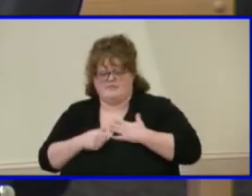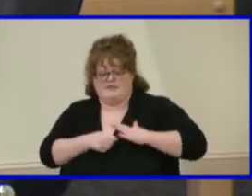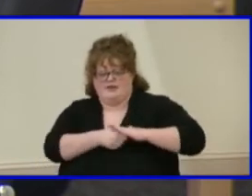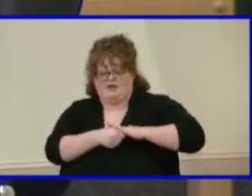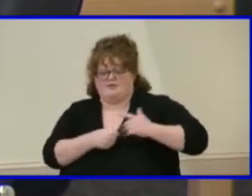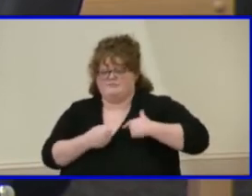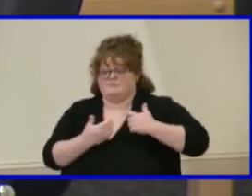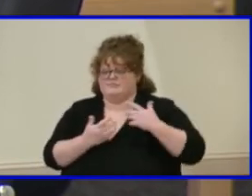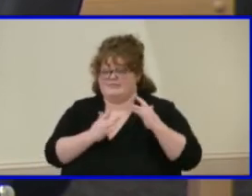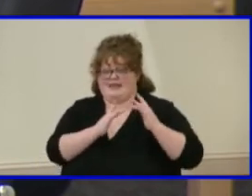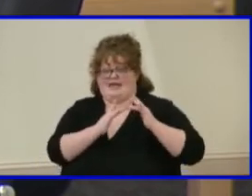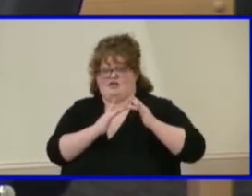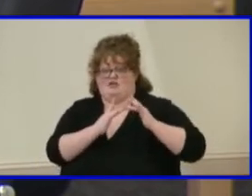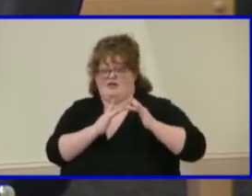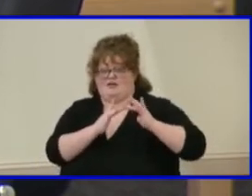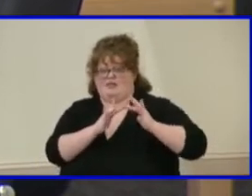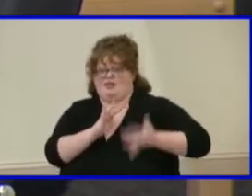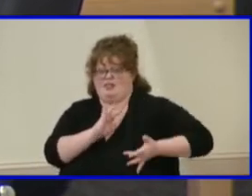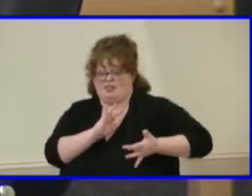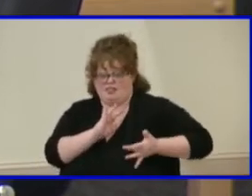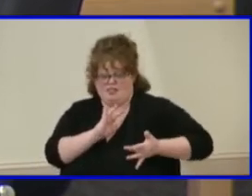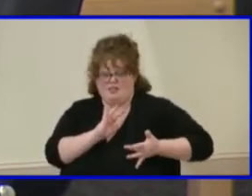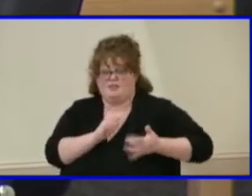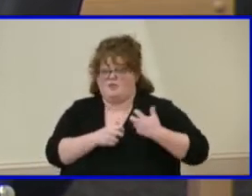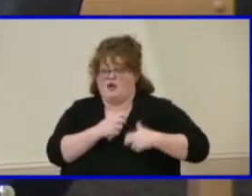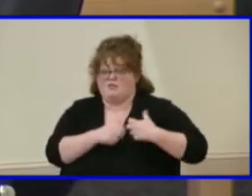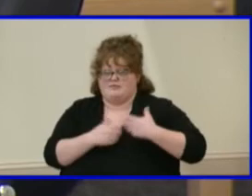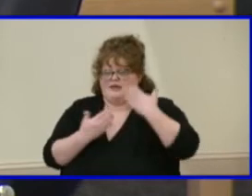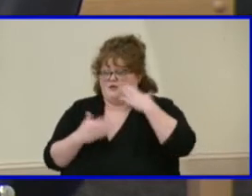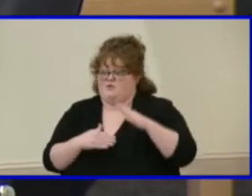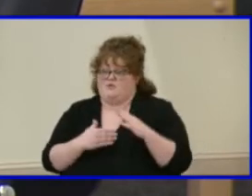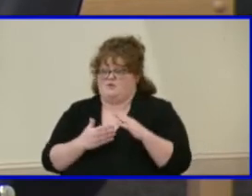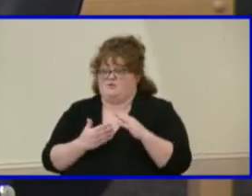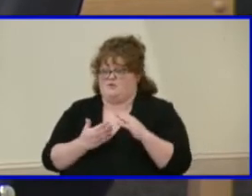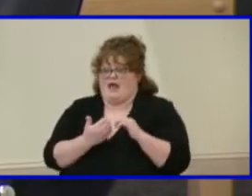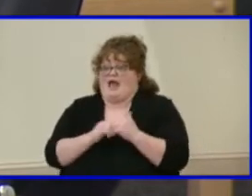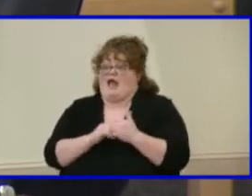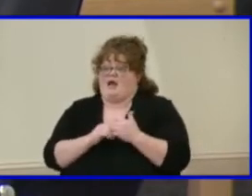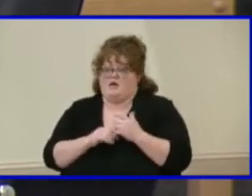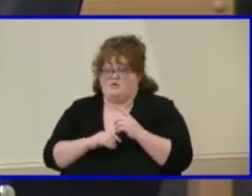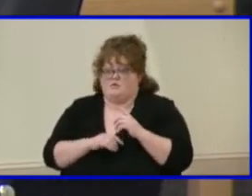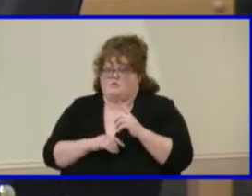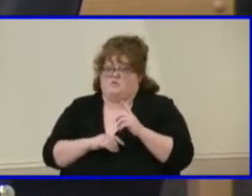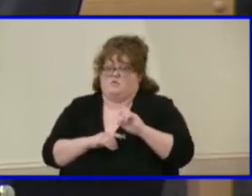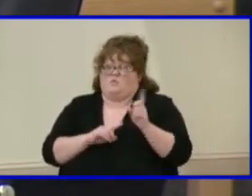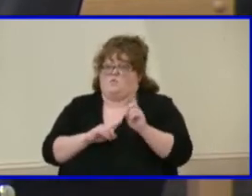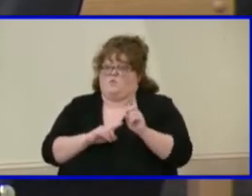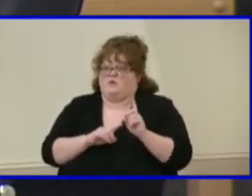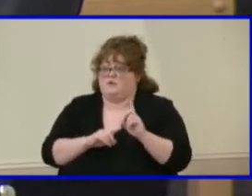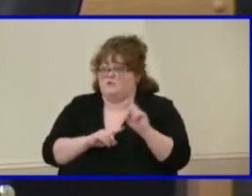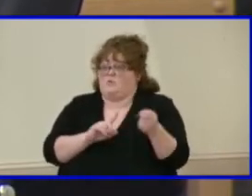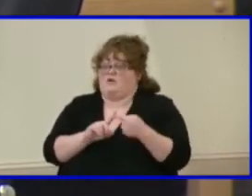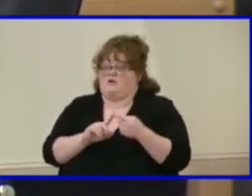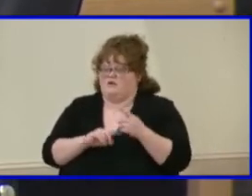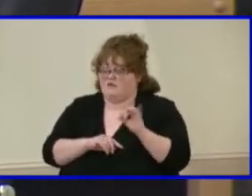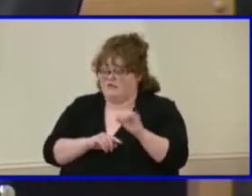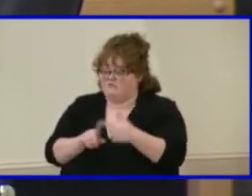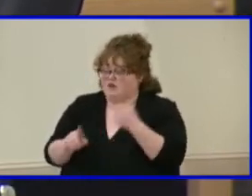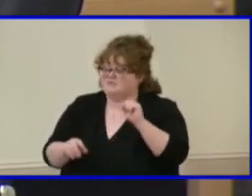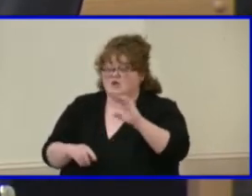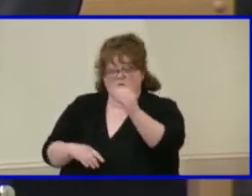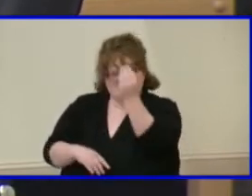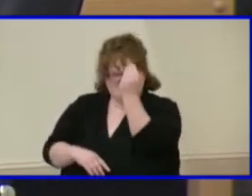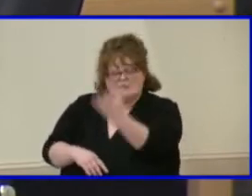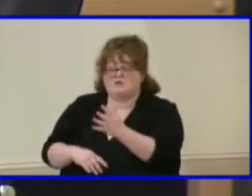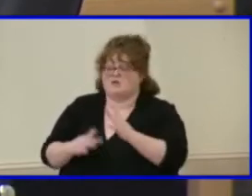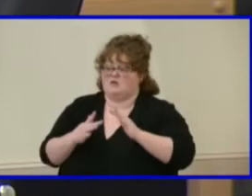the digital divide is a problem. And I'm giving you that example so that you just know it's a problem. But